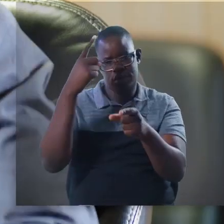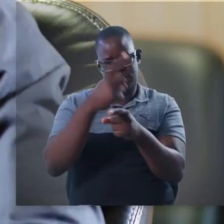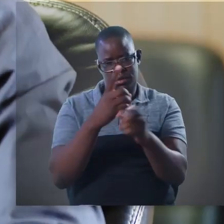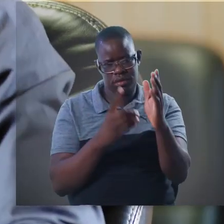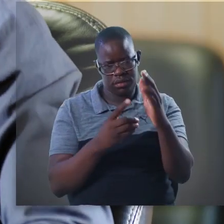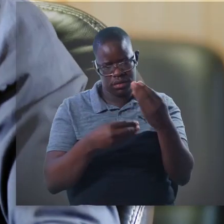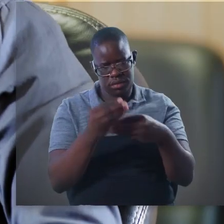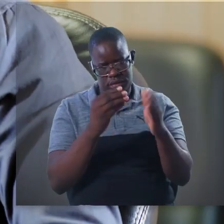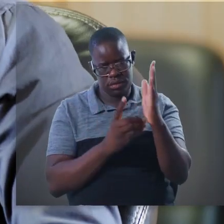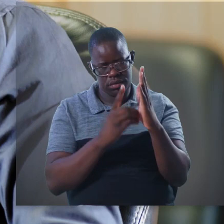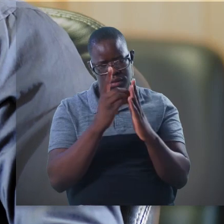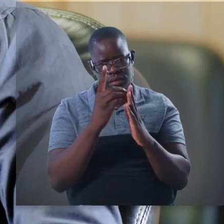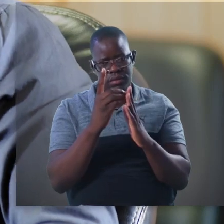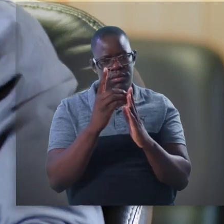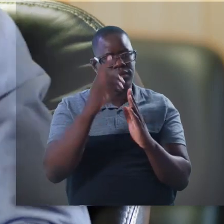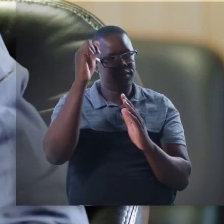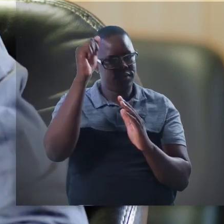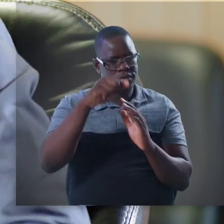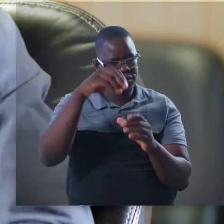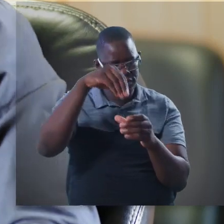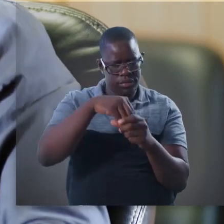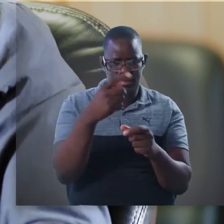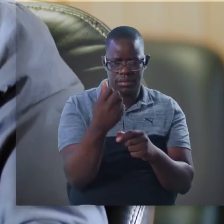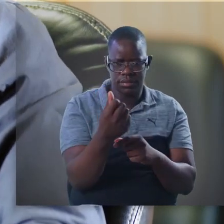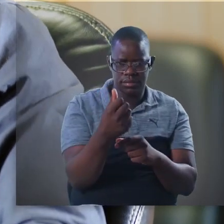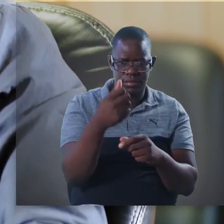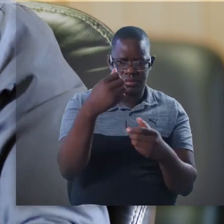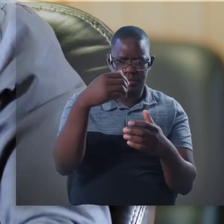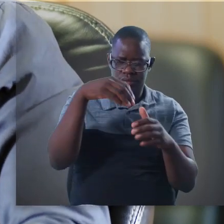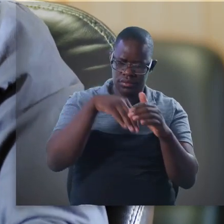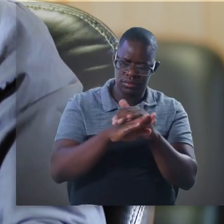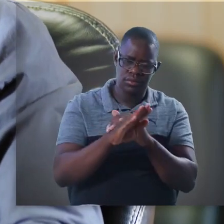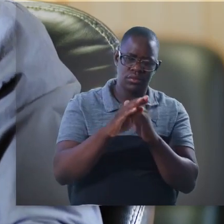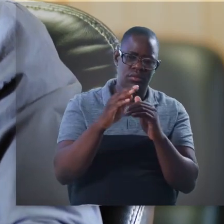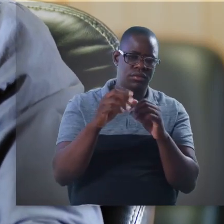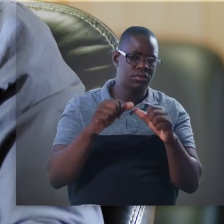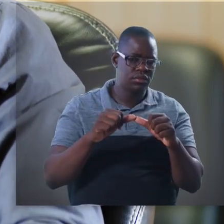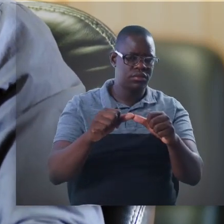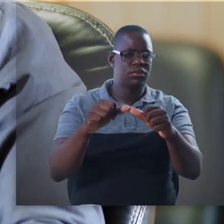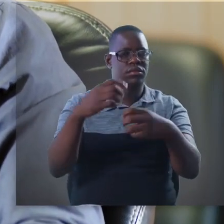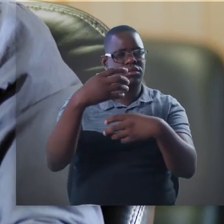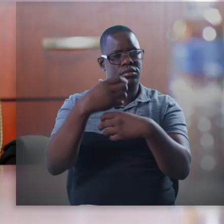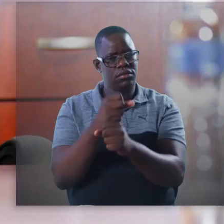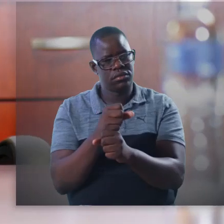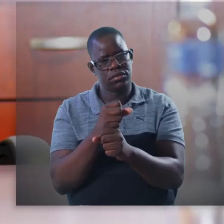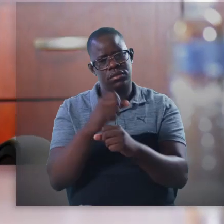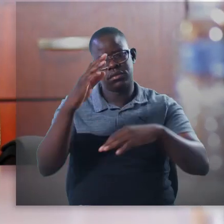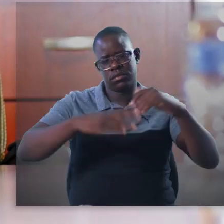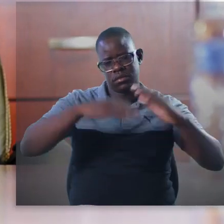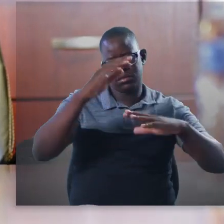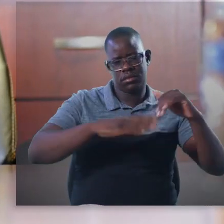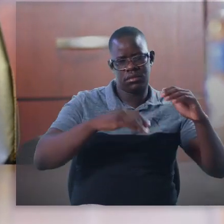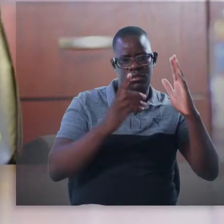Well, I would say the role of the government in economic growth is that a government actually, you know, puts money or rather invests in long-term